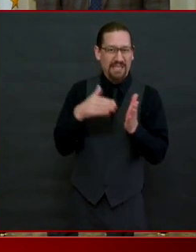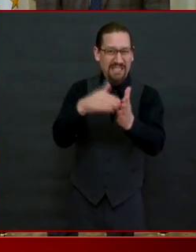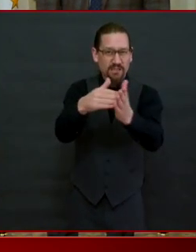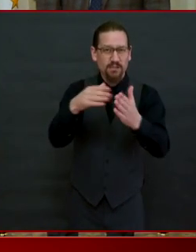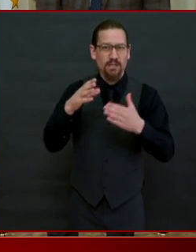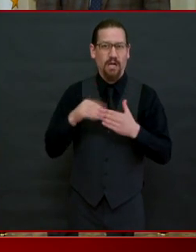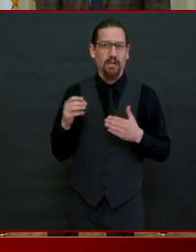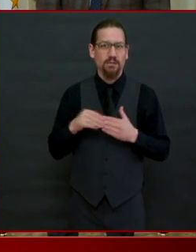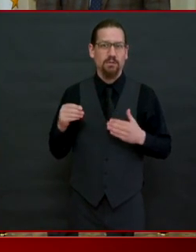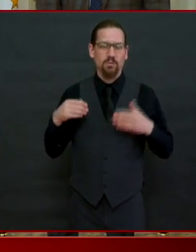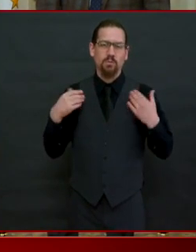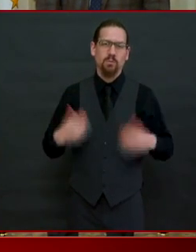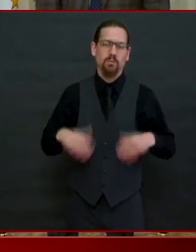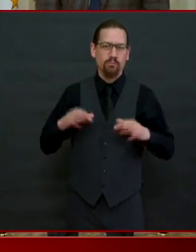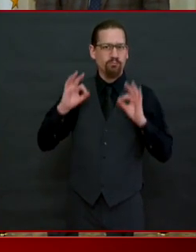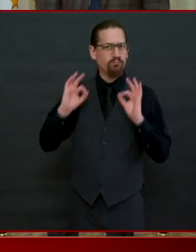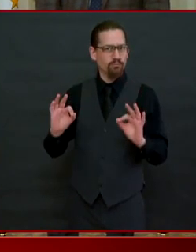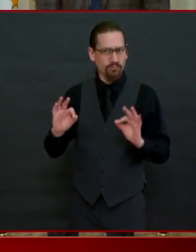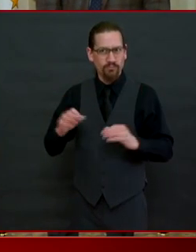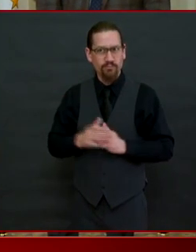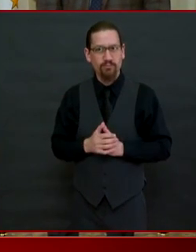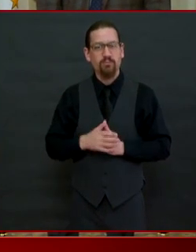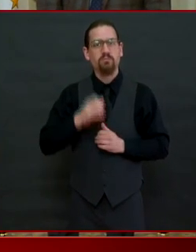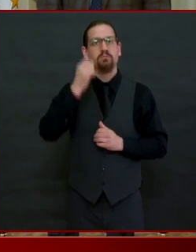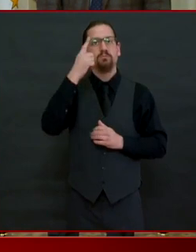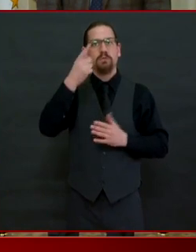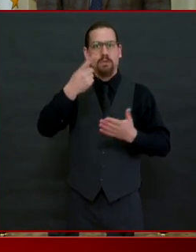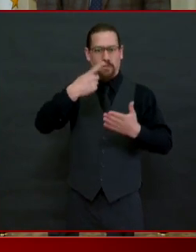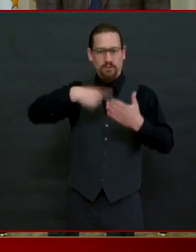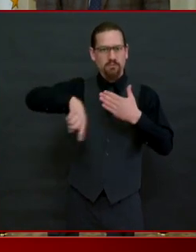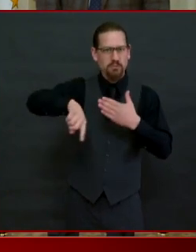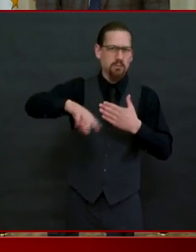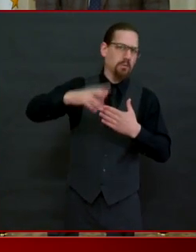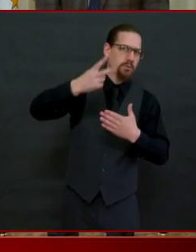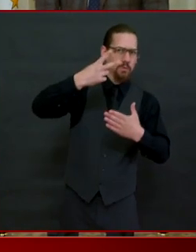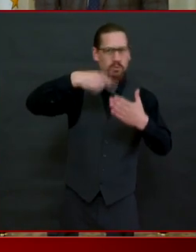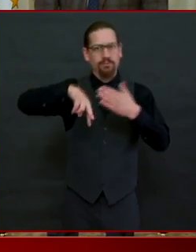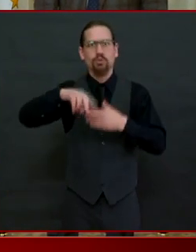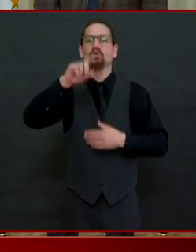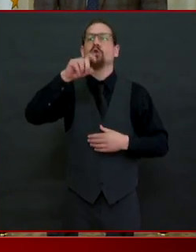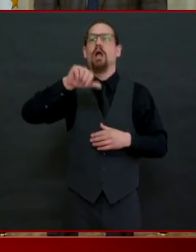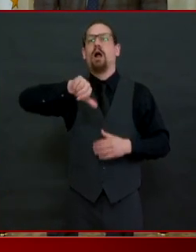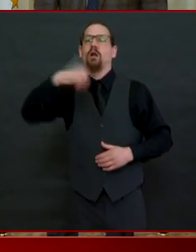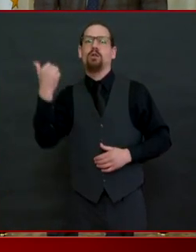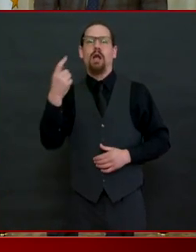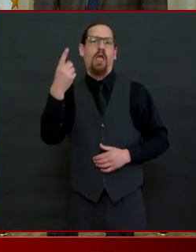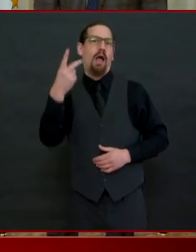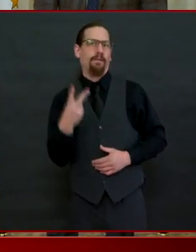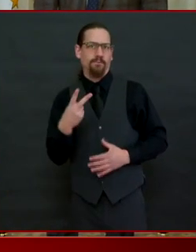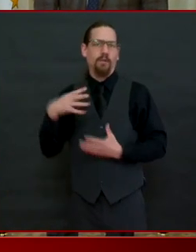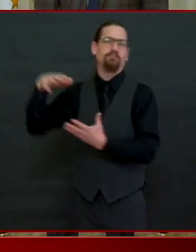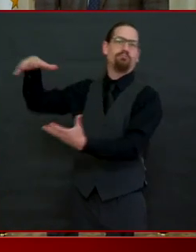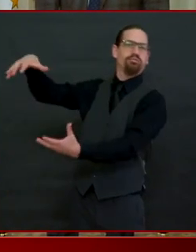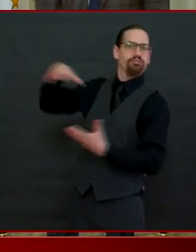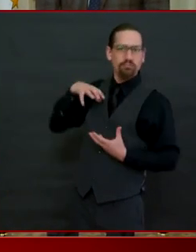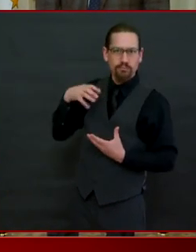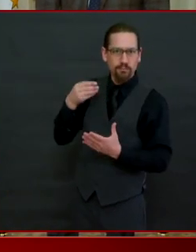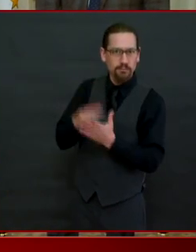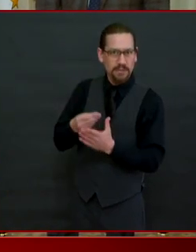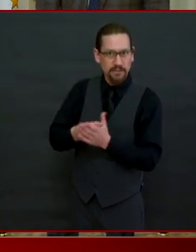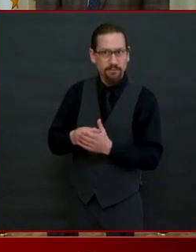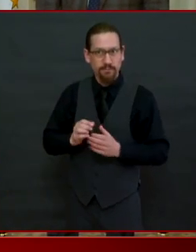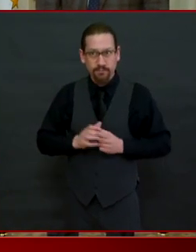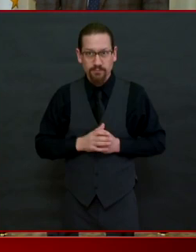we need it and we'll put it to good use we're still waiting for the treasury secretary secretary mnuchin